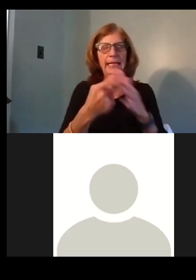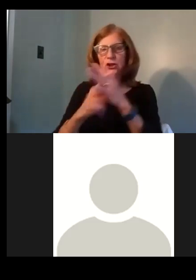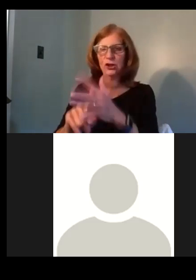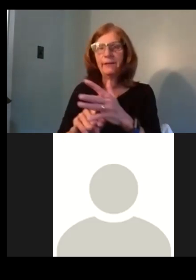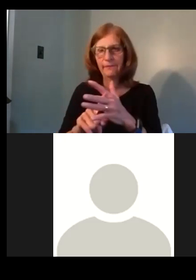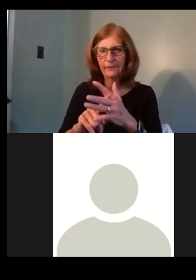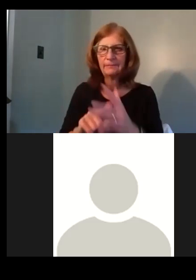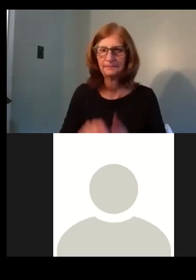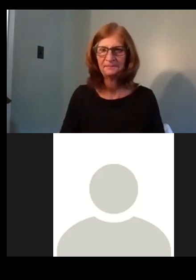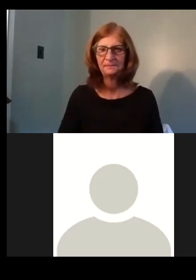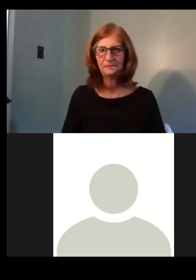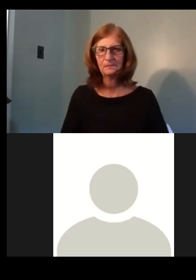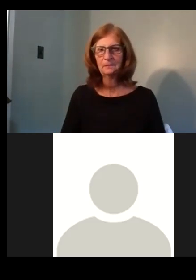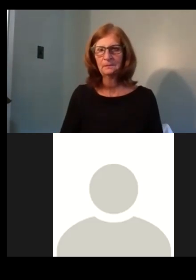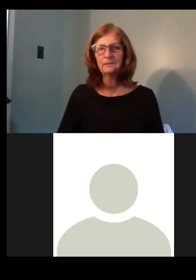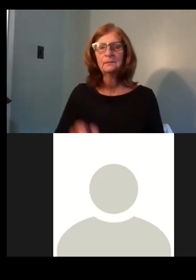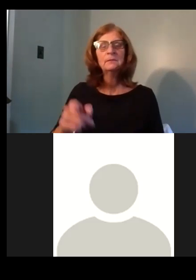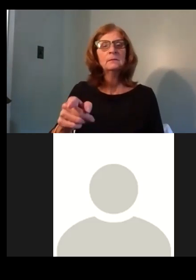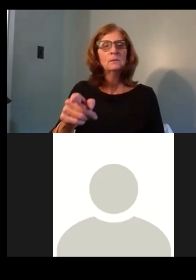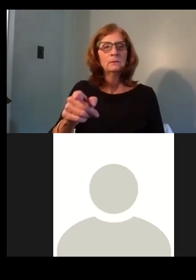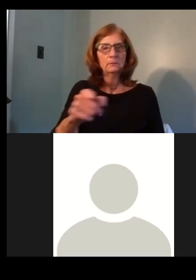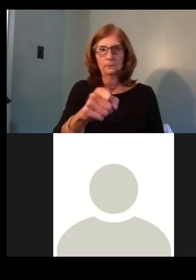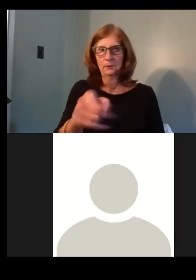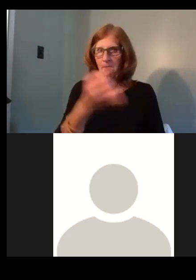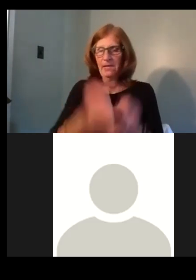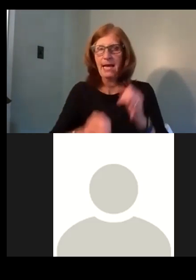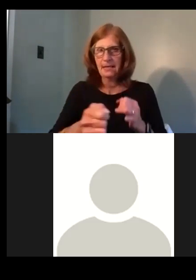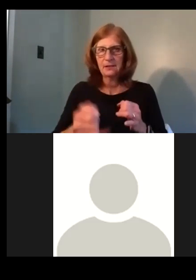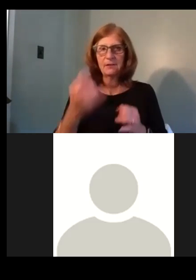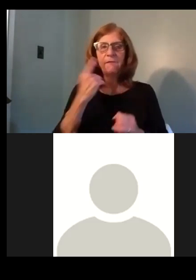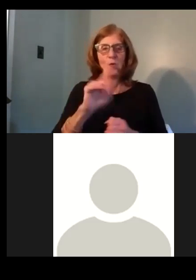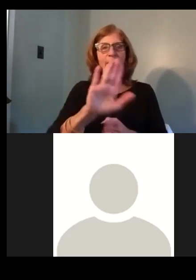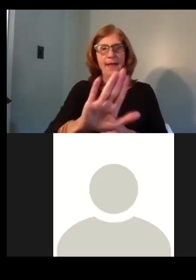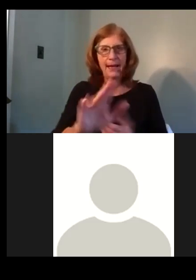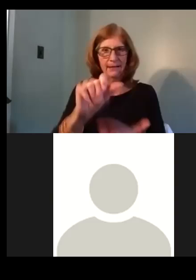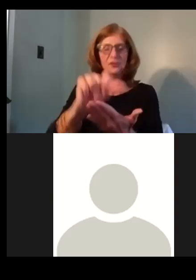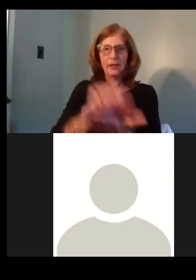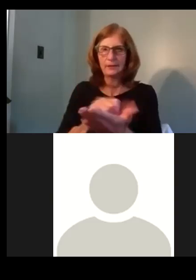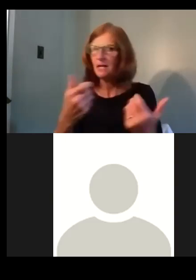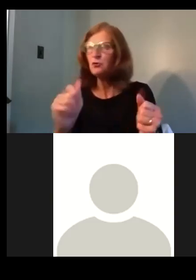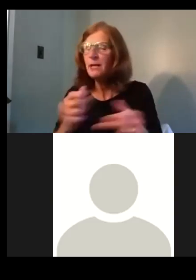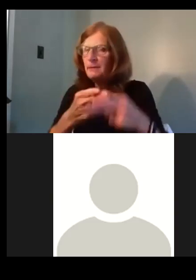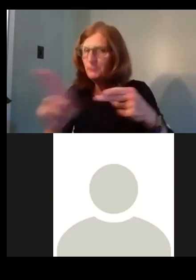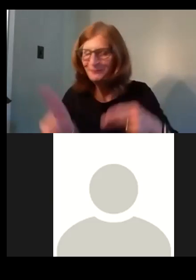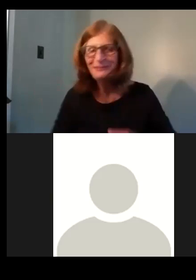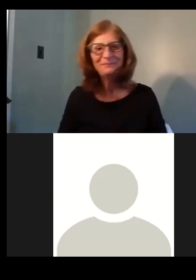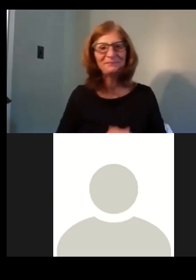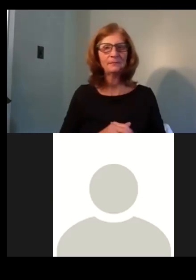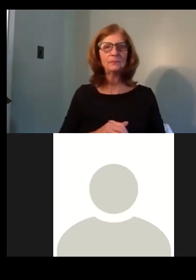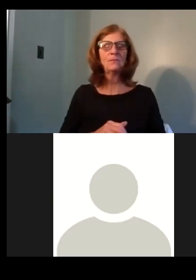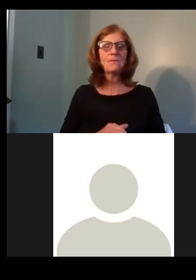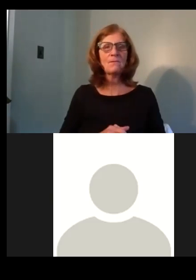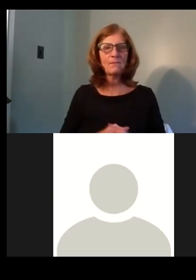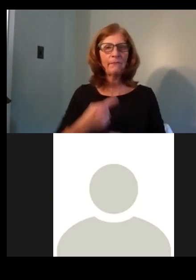So, um, the last, uh, the last item on your agenda, so I'll try to be quick with this. Um, we are,